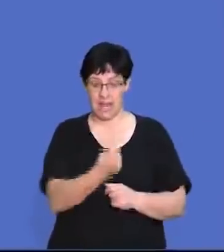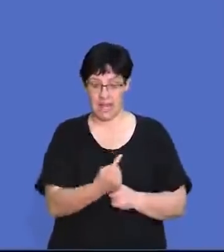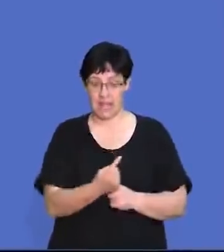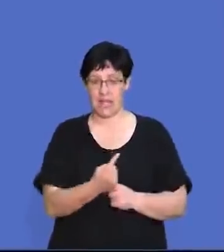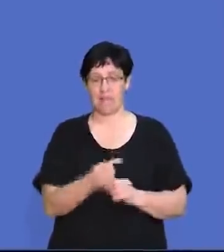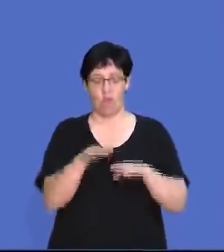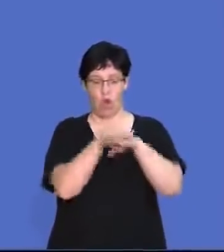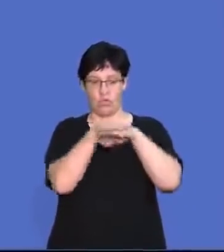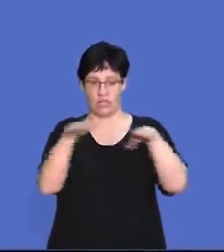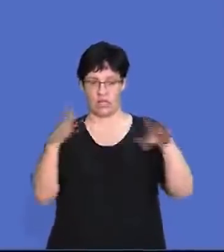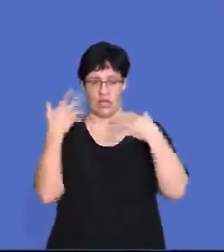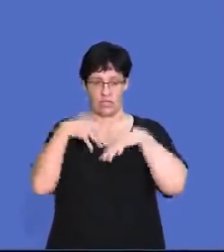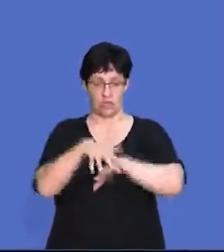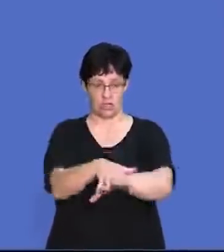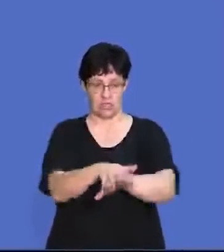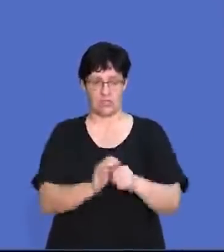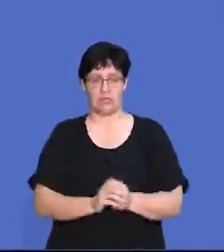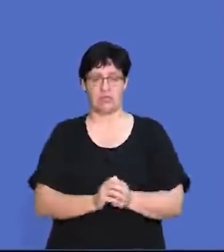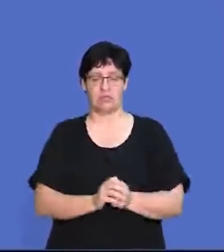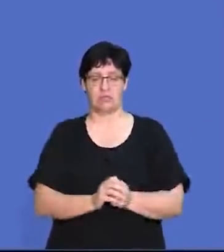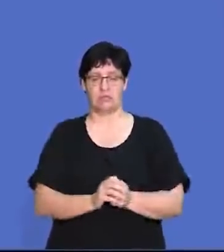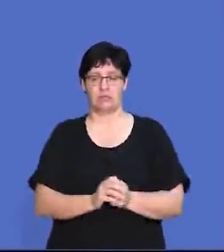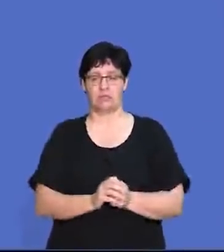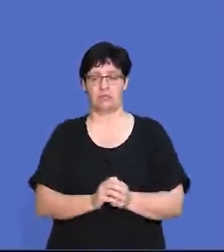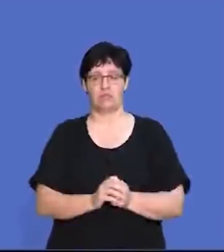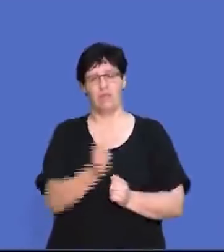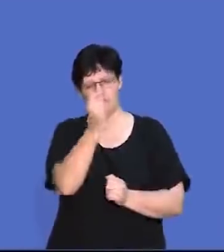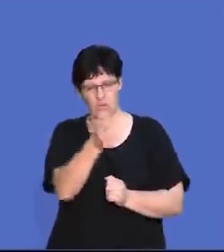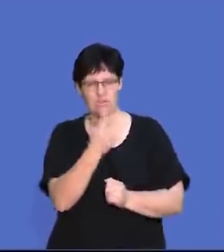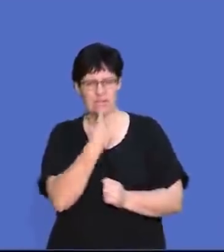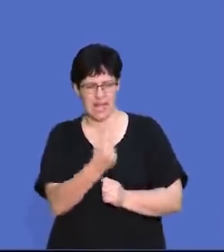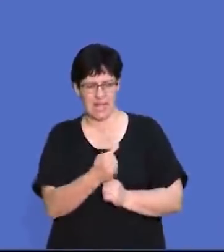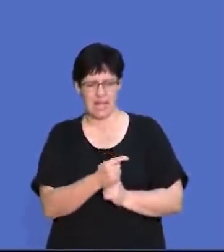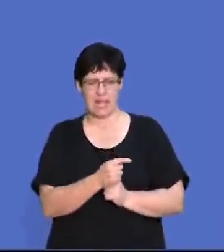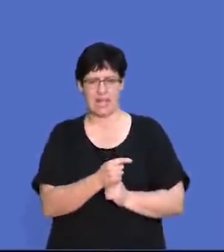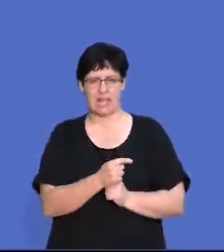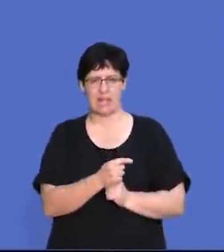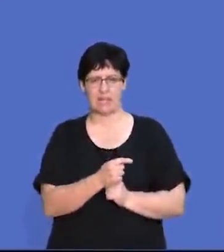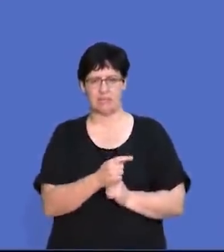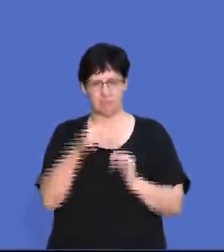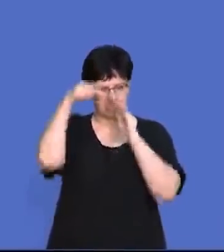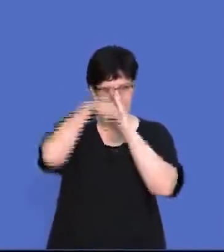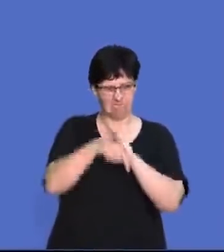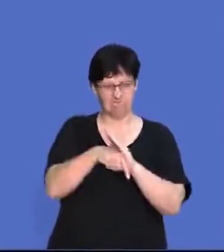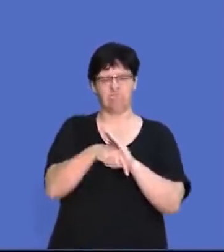you have gone for horizontal integration. A few of you went for intensive.